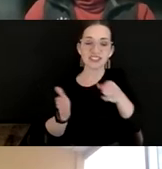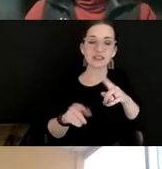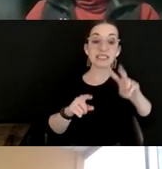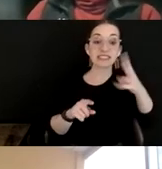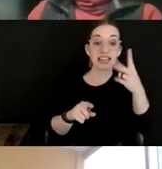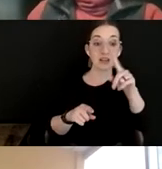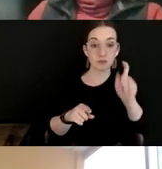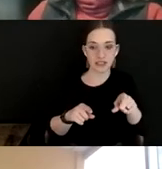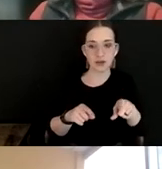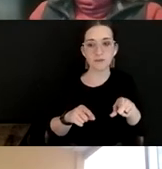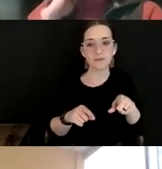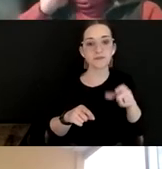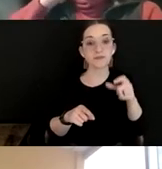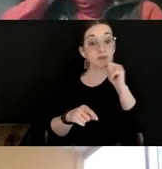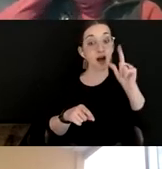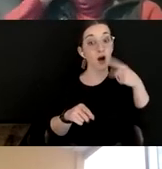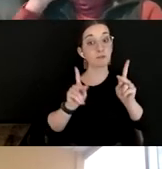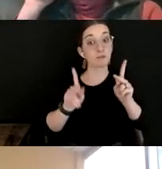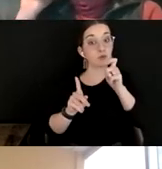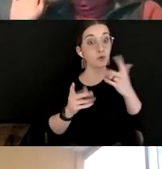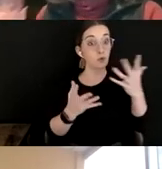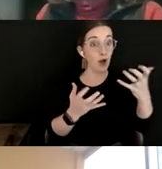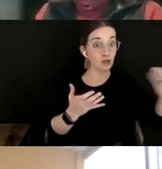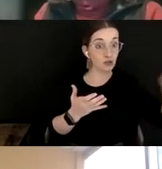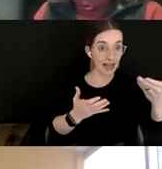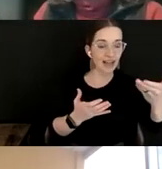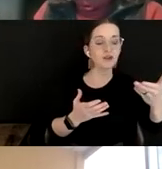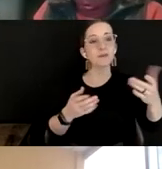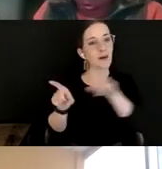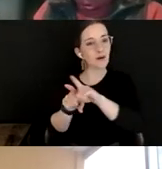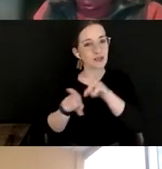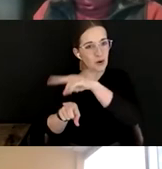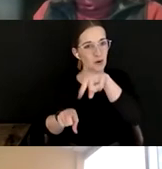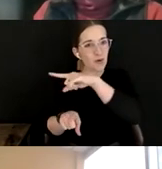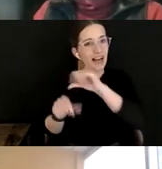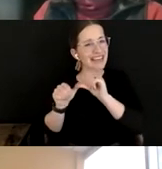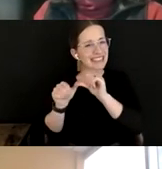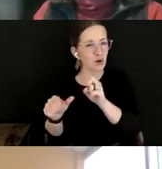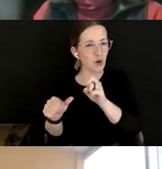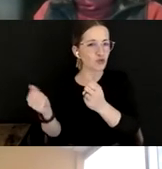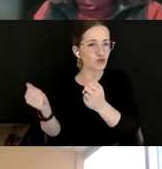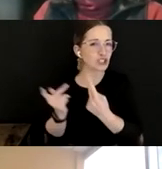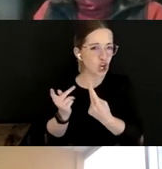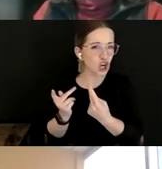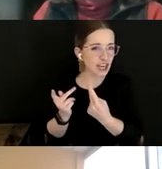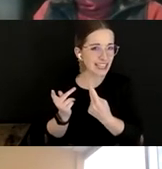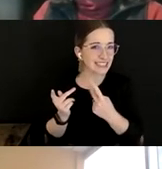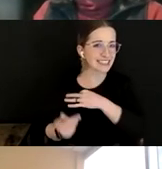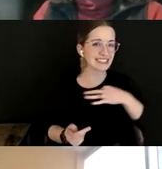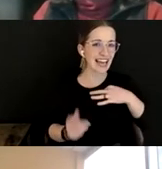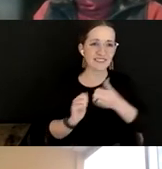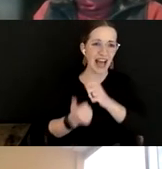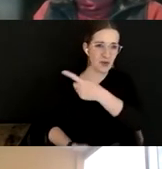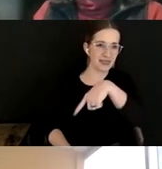to hire, but our continuing or returning staff. And what are, how are they responding to these changes?